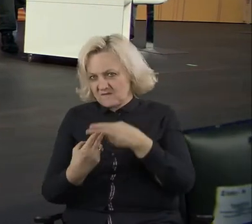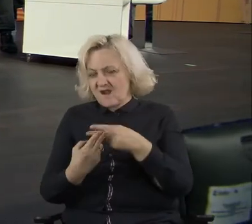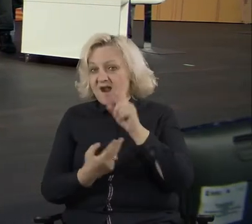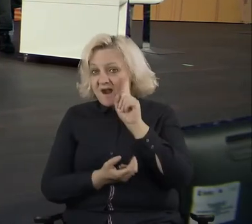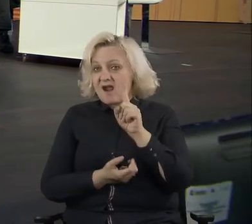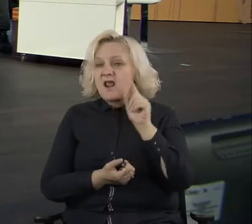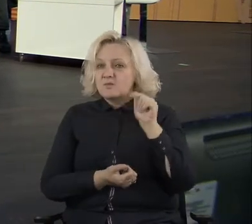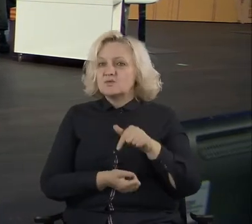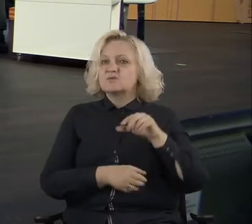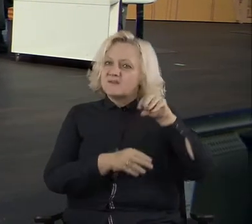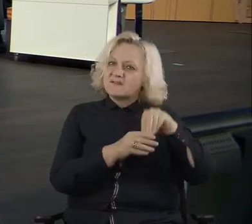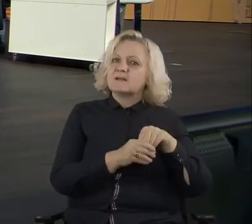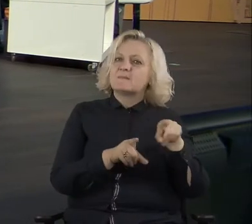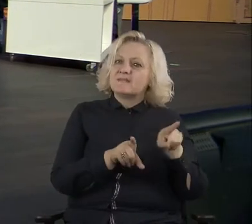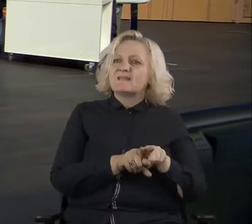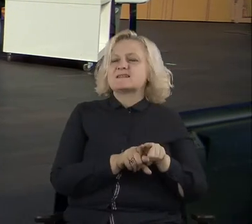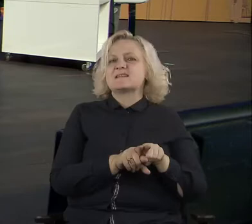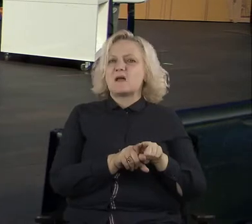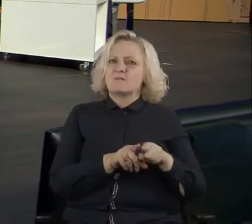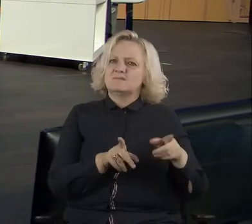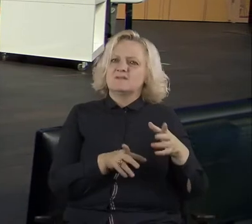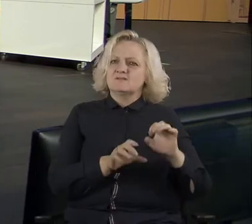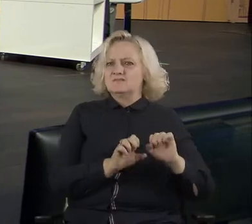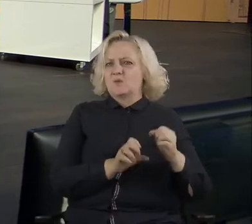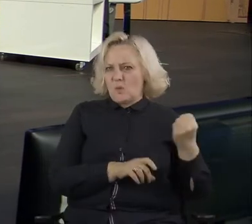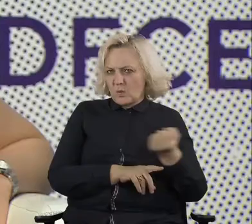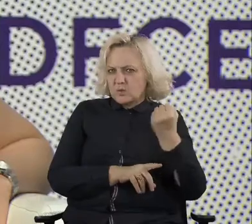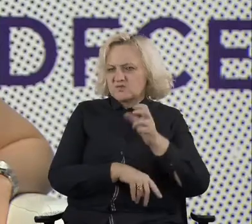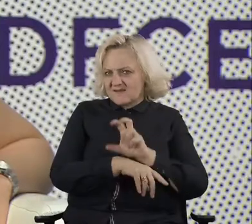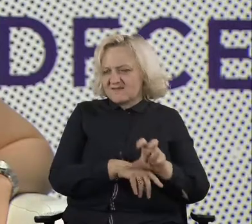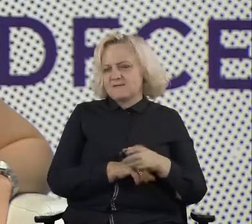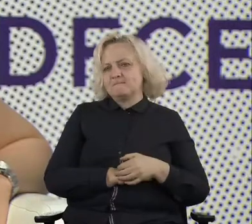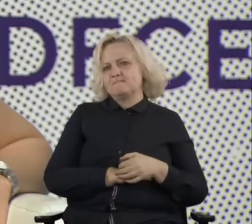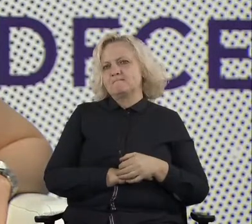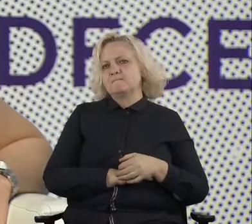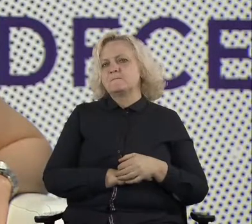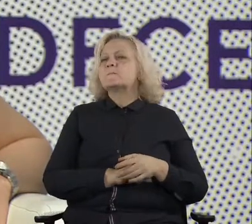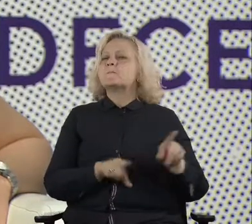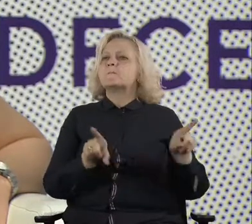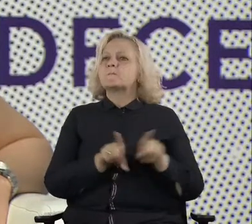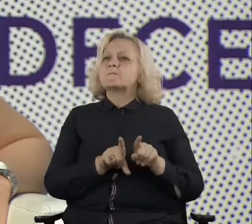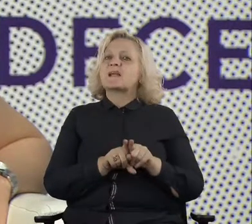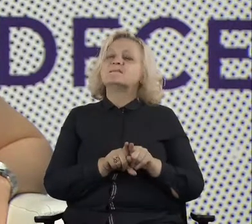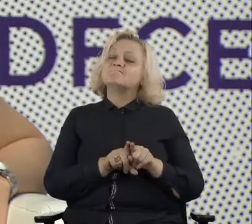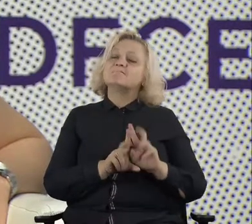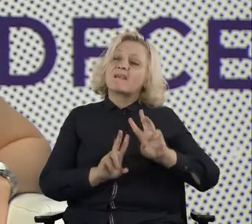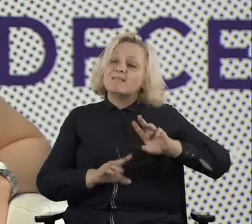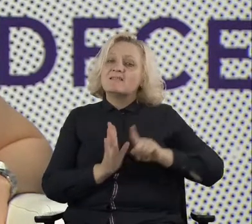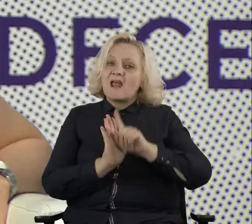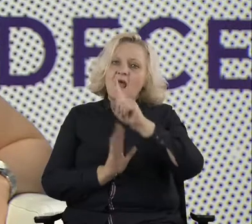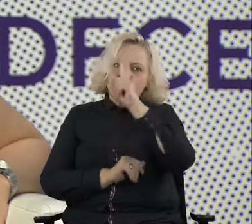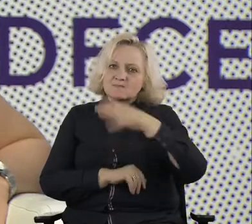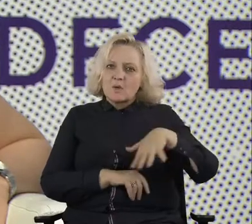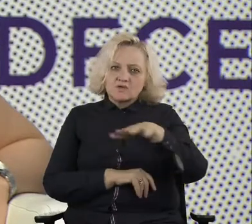And by that I mean, uh, it's a general trend, the global trend of openness of information. And, uh, it